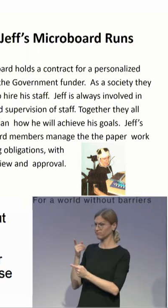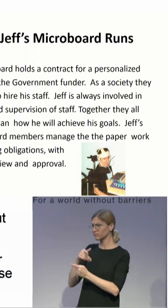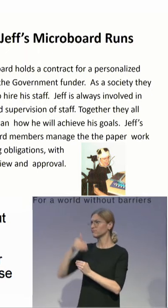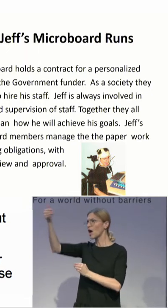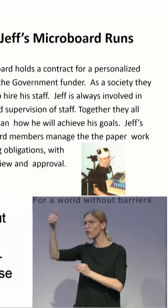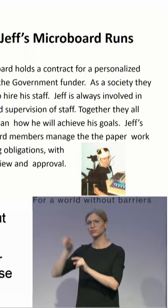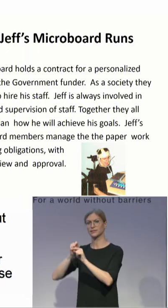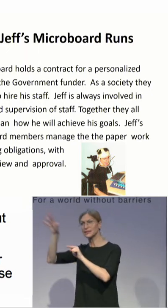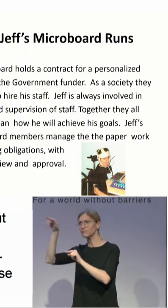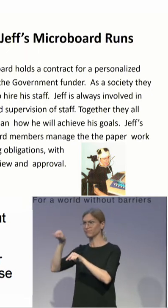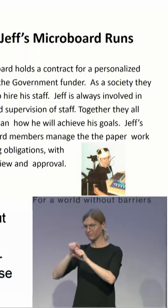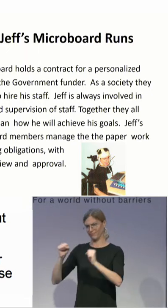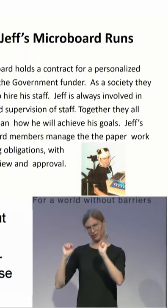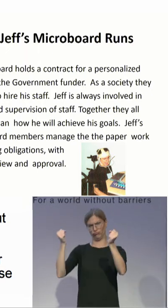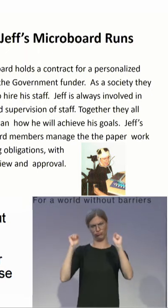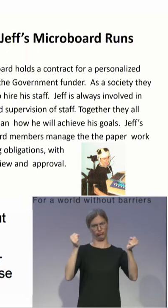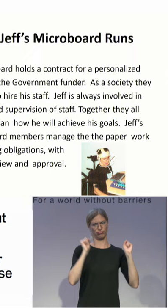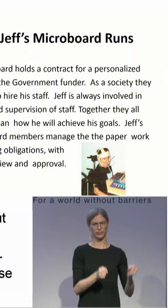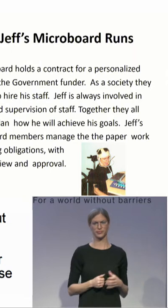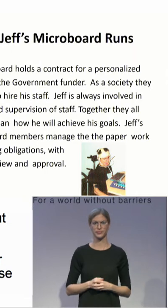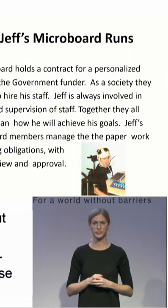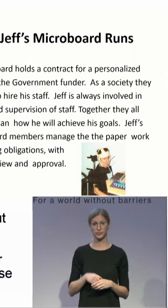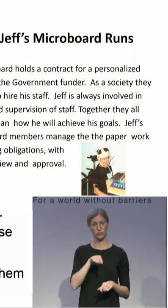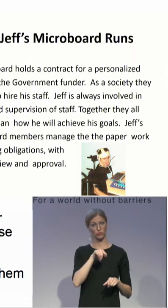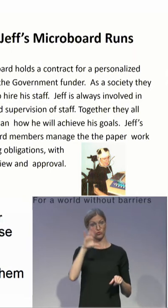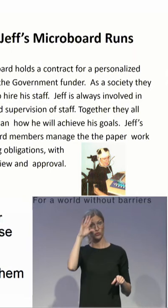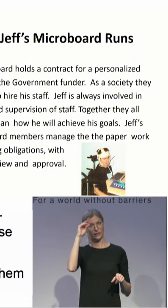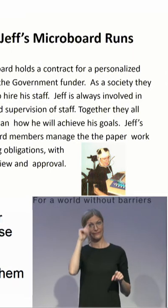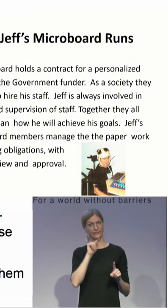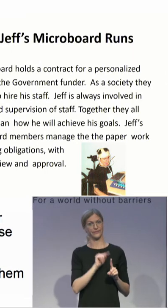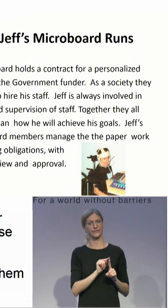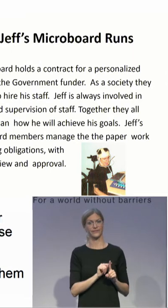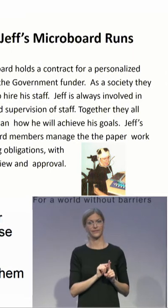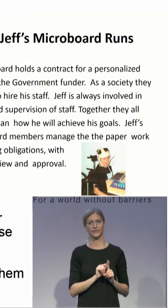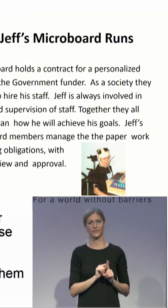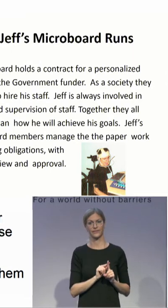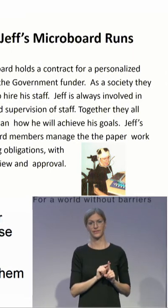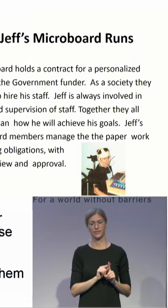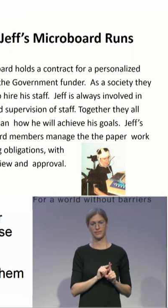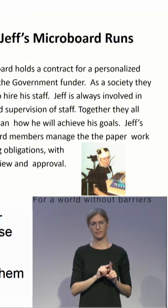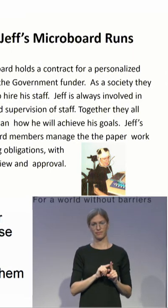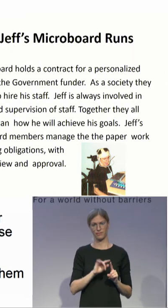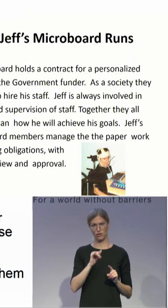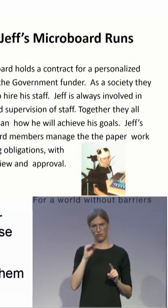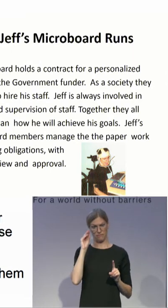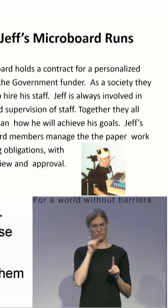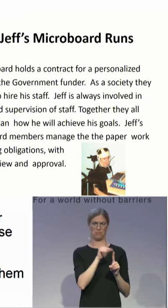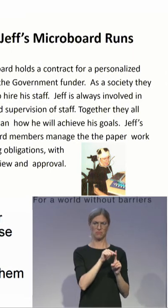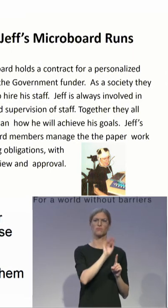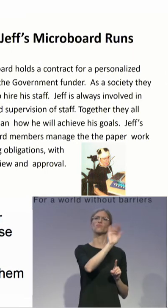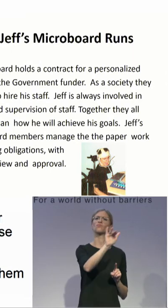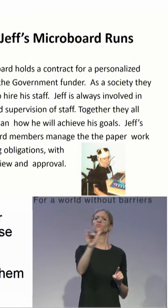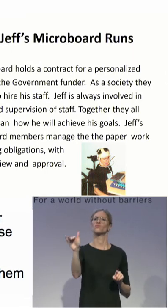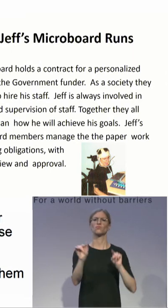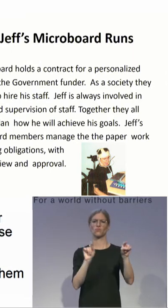them. He supervises them. But the staff and the board actually do the mechanics of it, the administration pieces of it, with